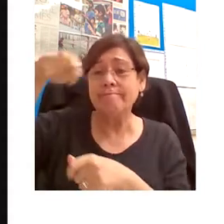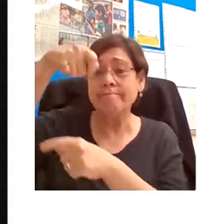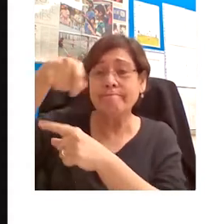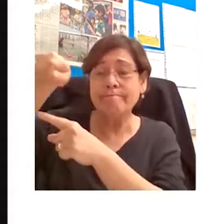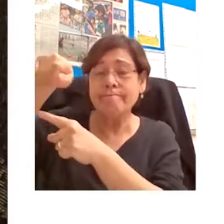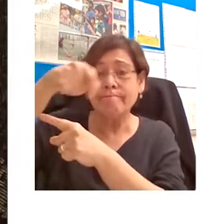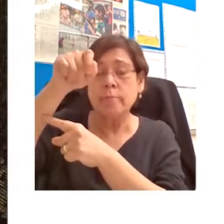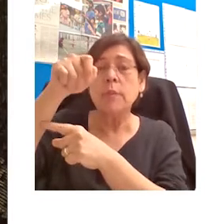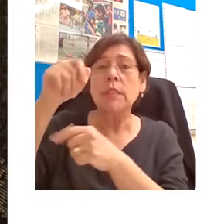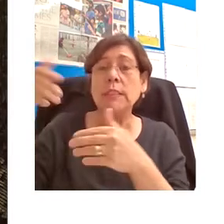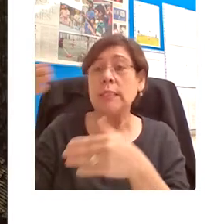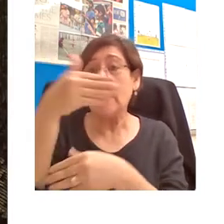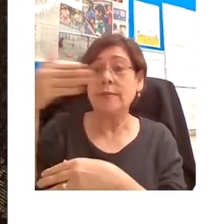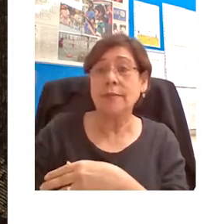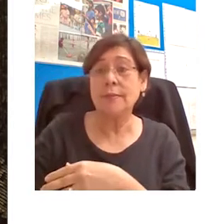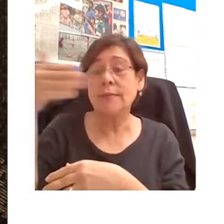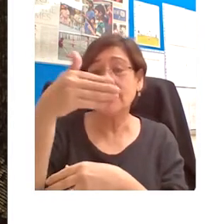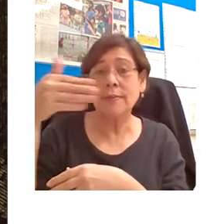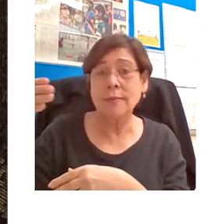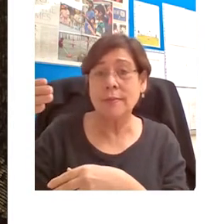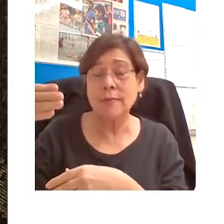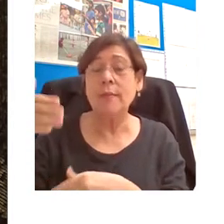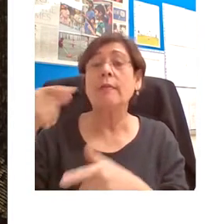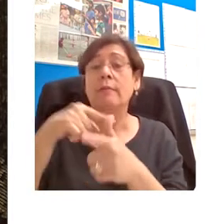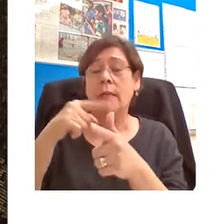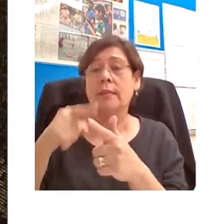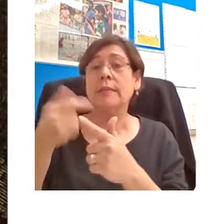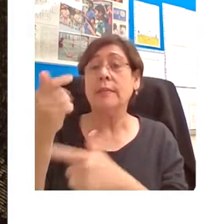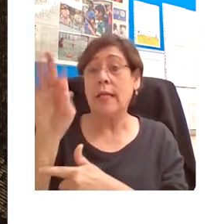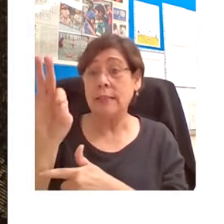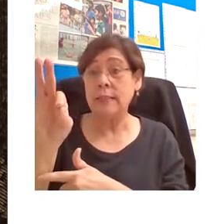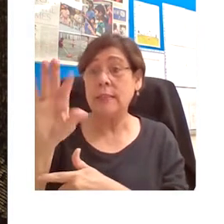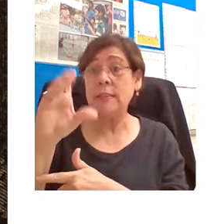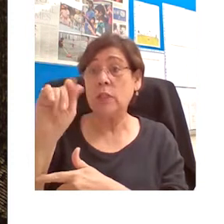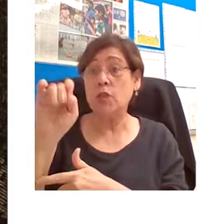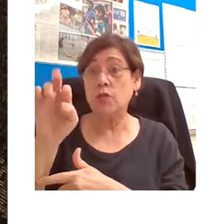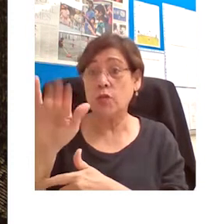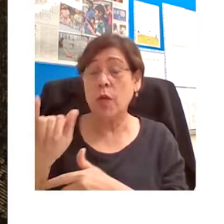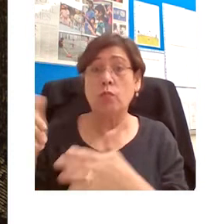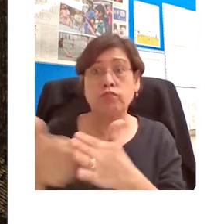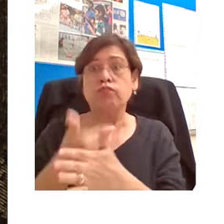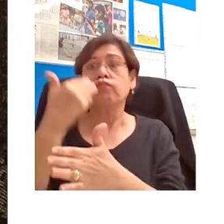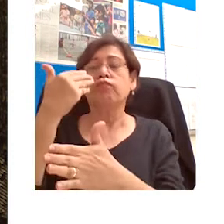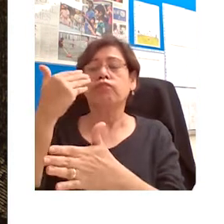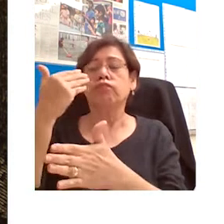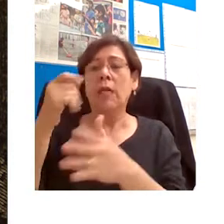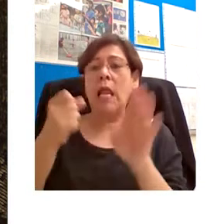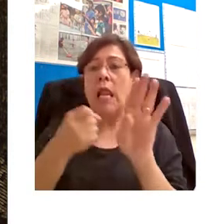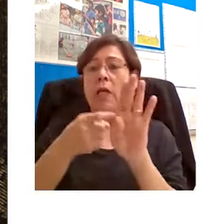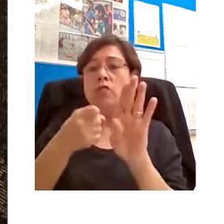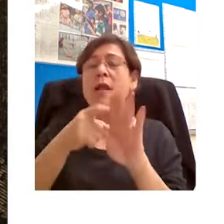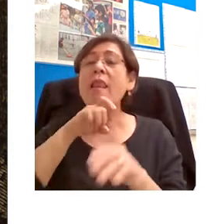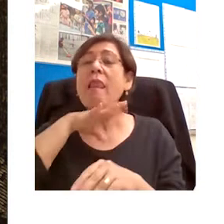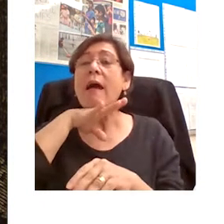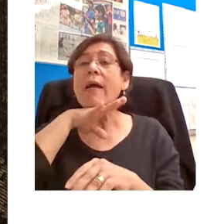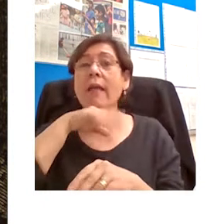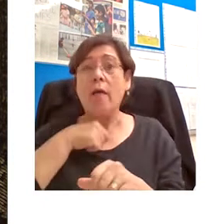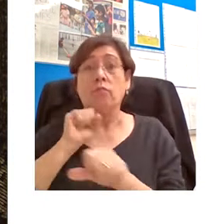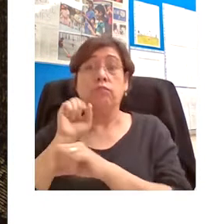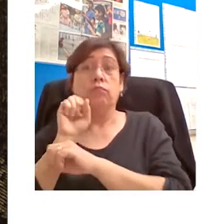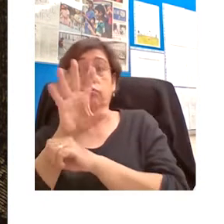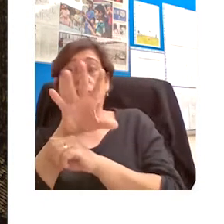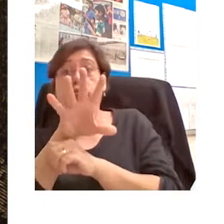19th century, electric light provided the possibility to project these images in front of large audiences.